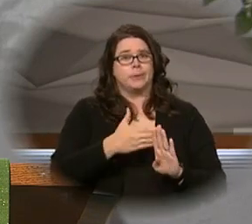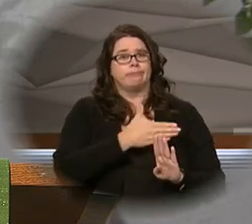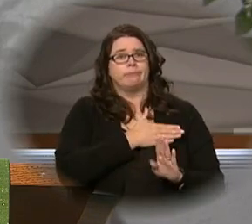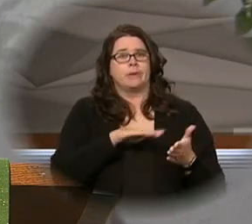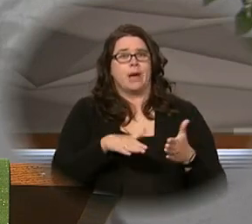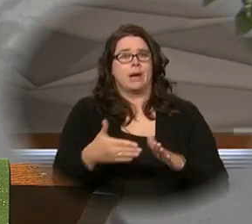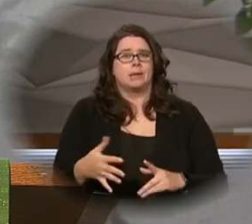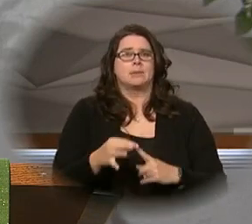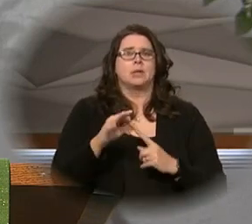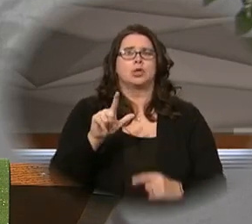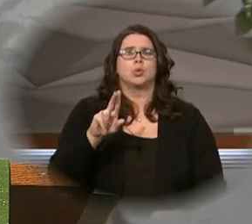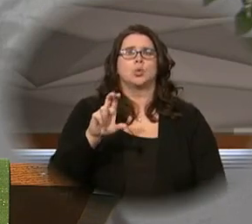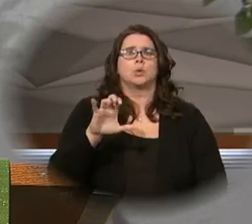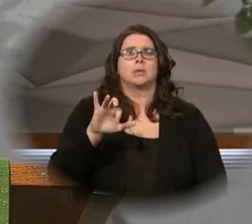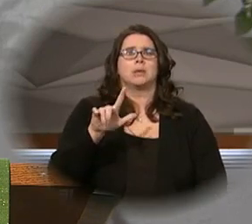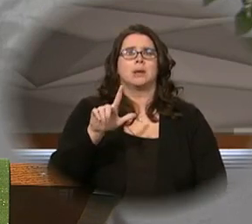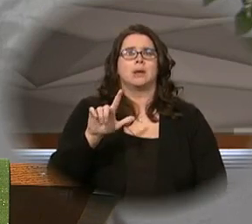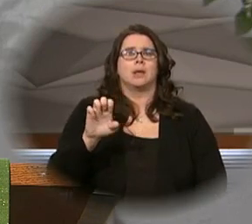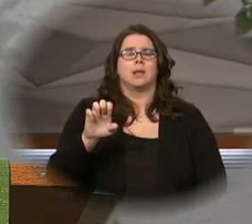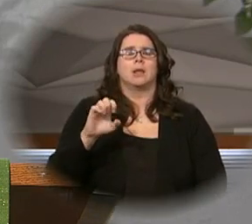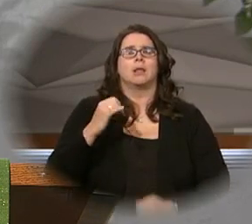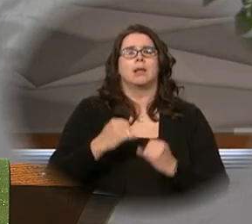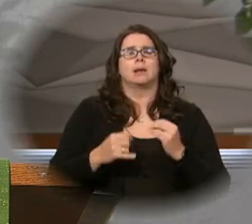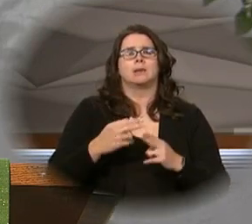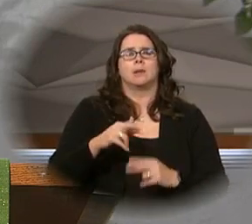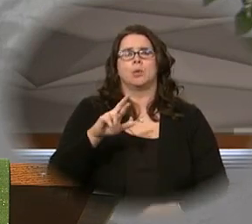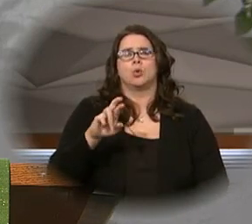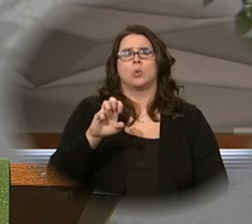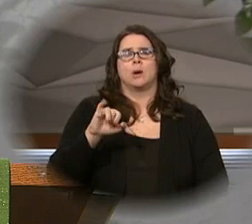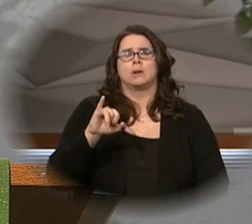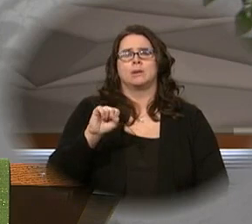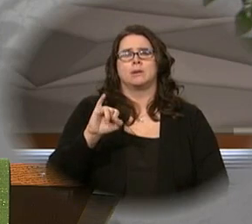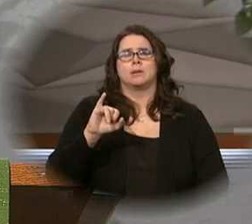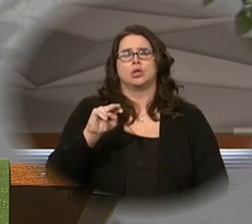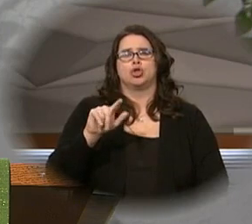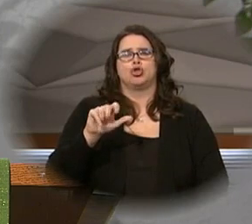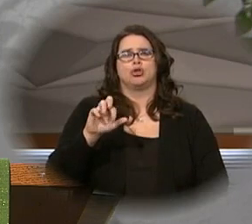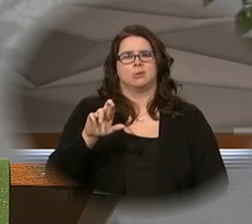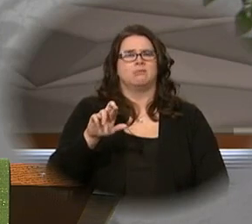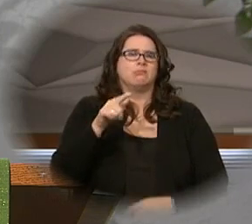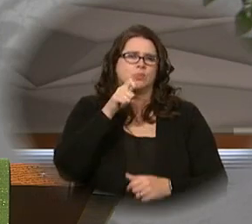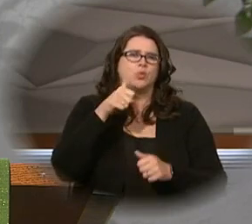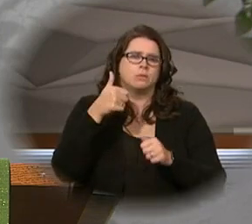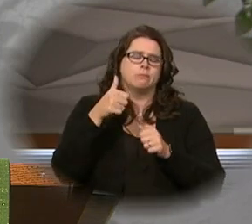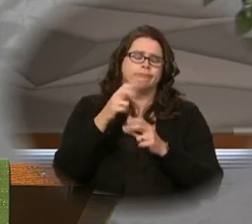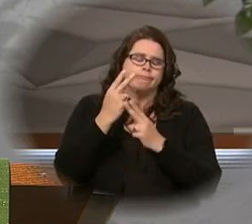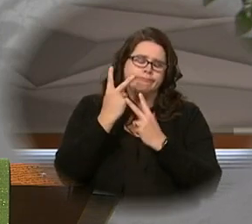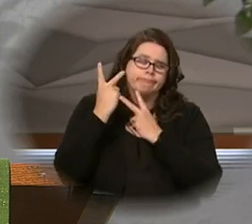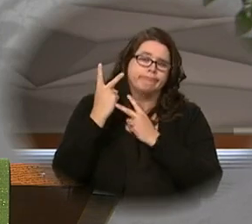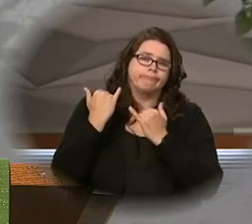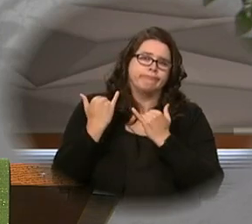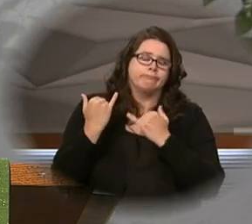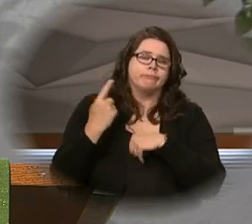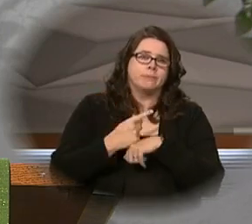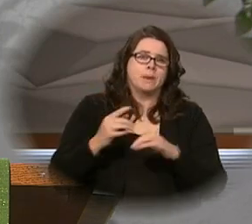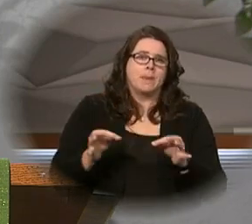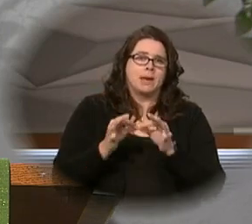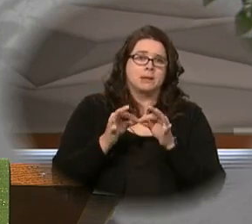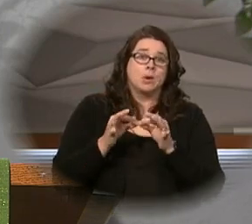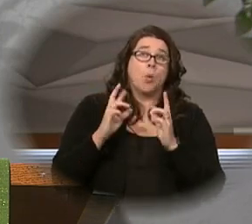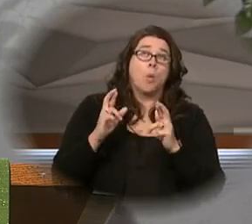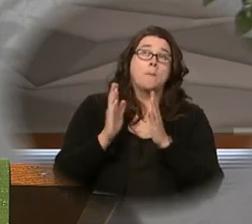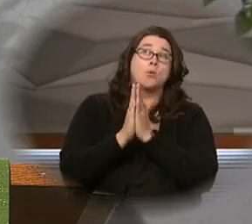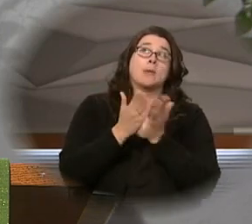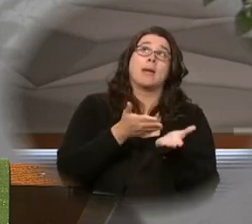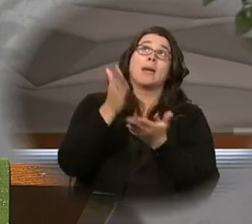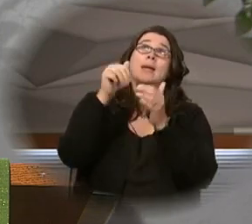especially Lucille Reisinger, whom we remember at this Mass. May they now live forever in the eternal